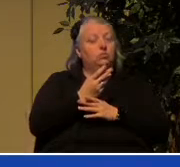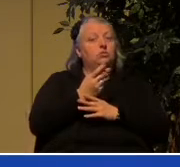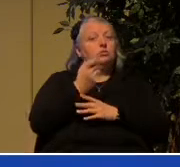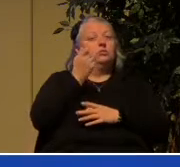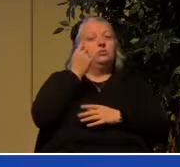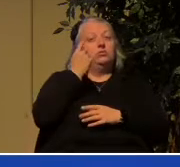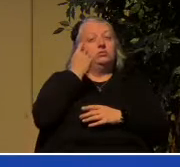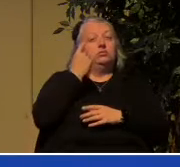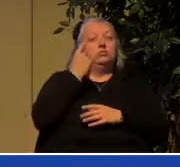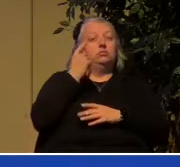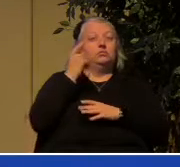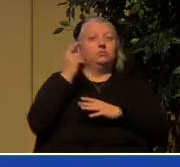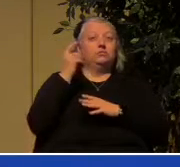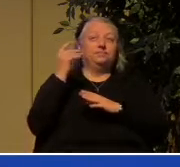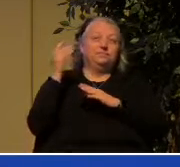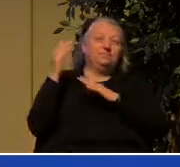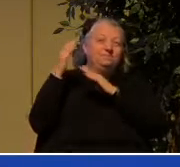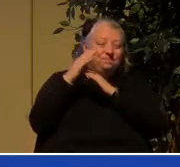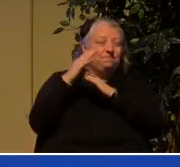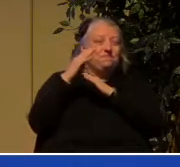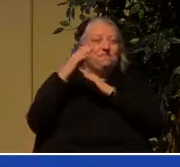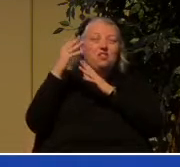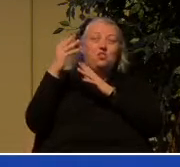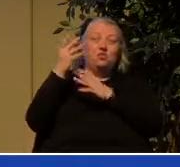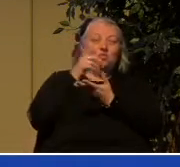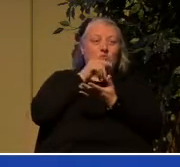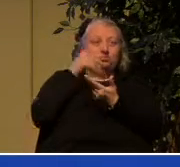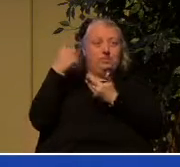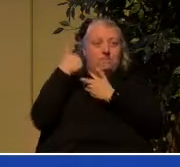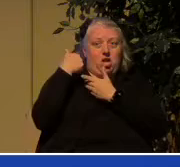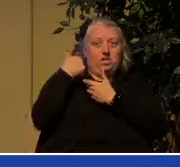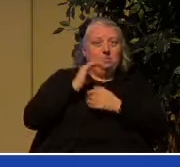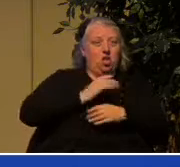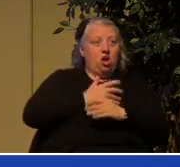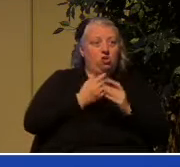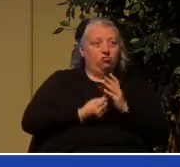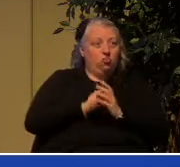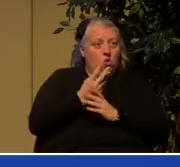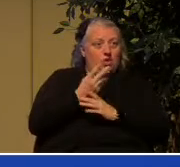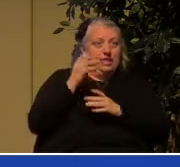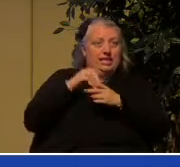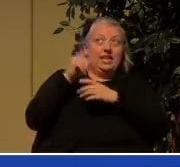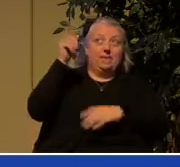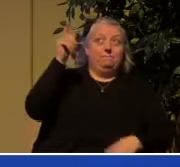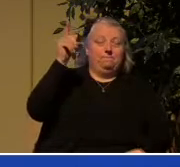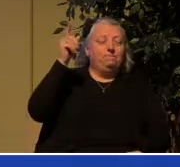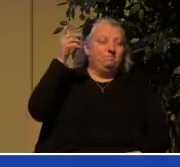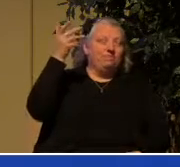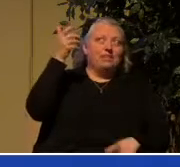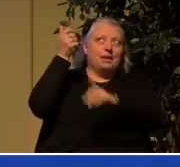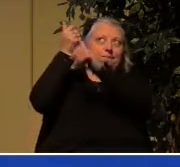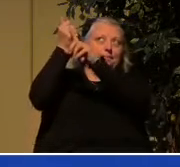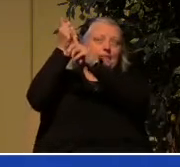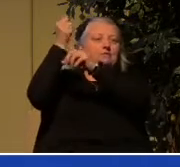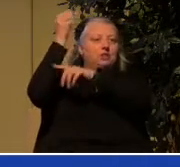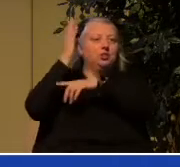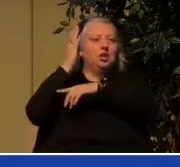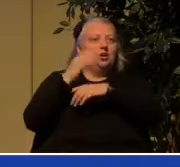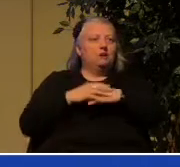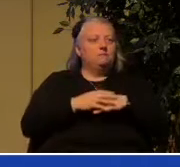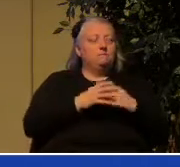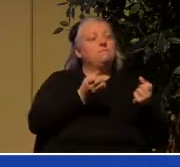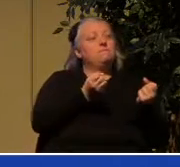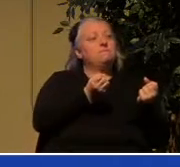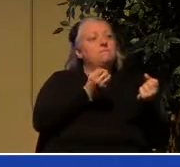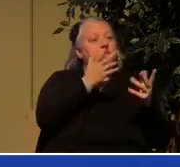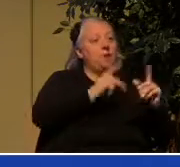growth lies with the God and Father of the Lord Jesus Christ and a lot of people including a whole lot of Christians